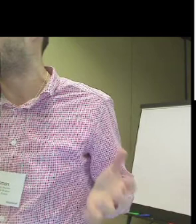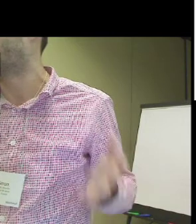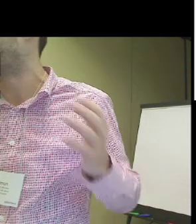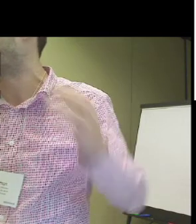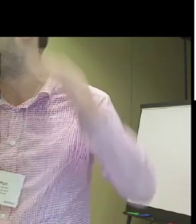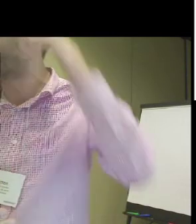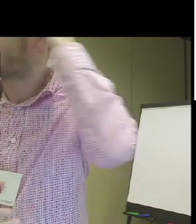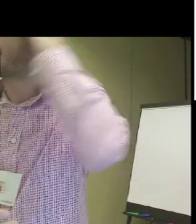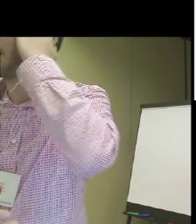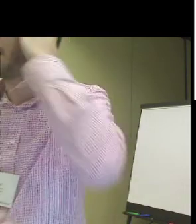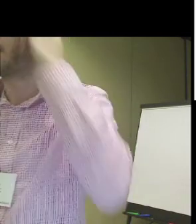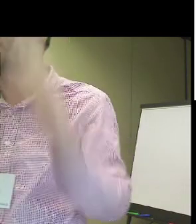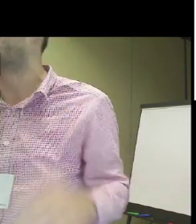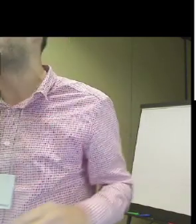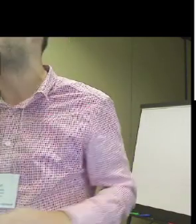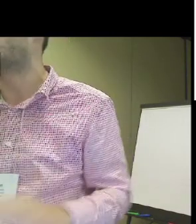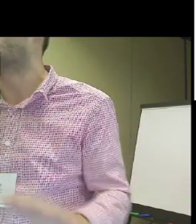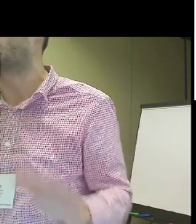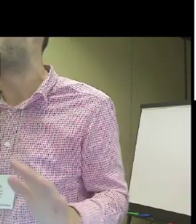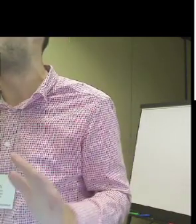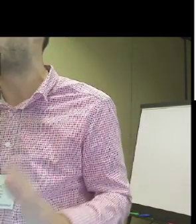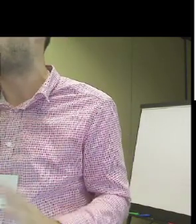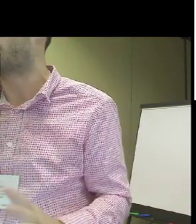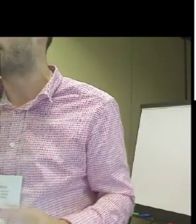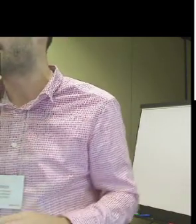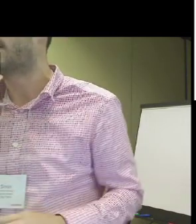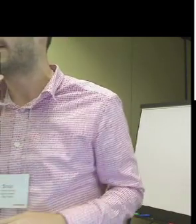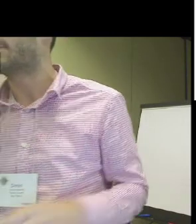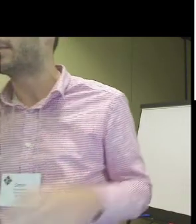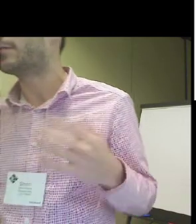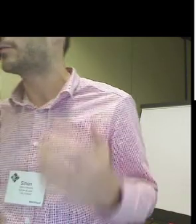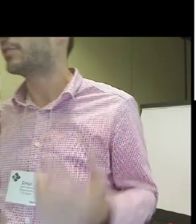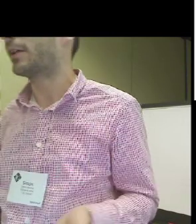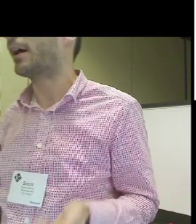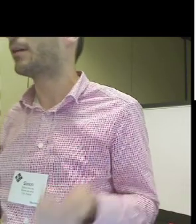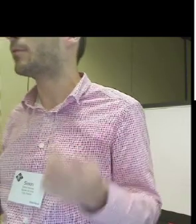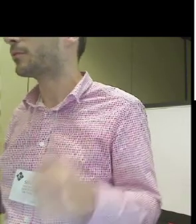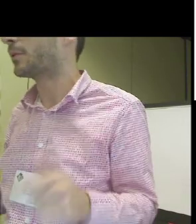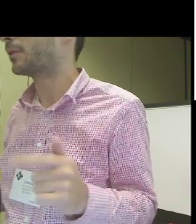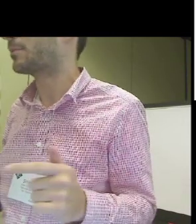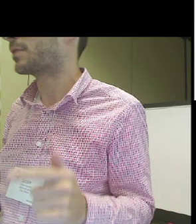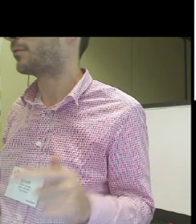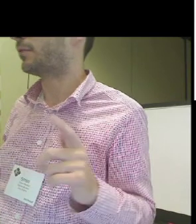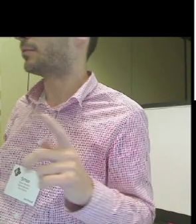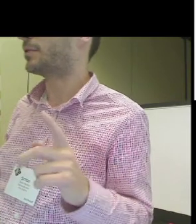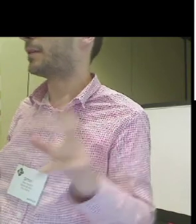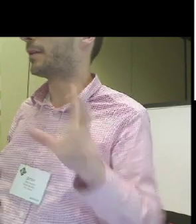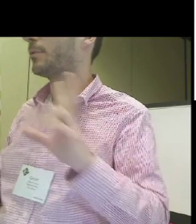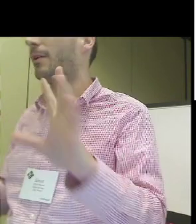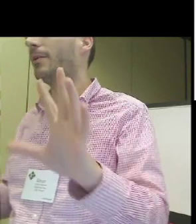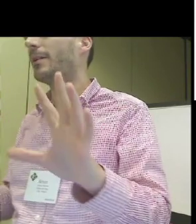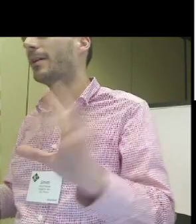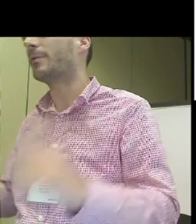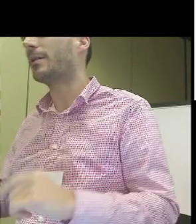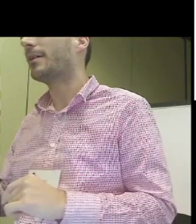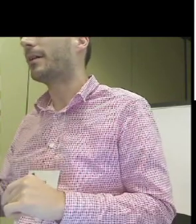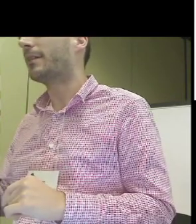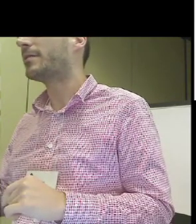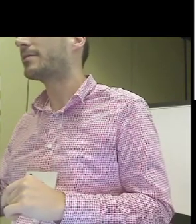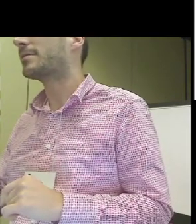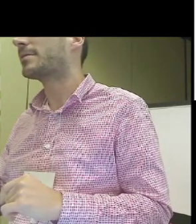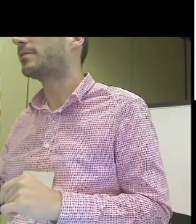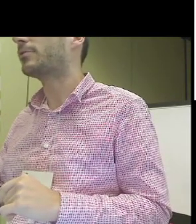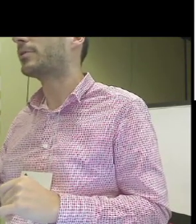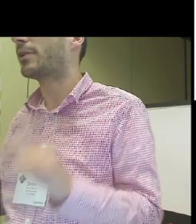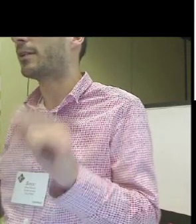Now I will have to make it accessible, which is really horrible situation. But then if you say, okay, I want to make a website for everybody and I will, oh yeah, I will